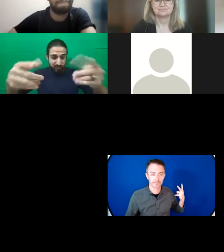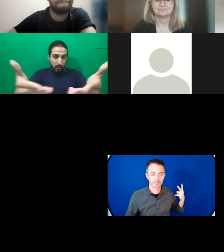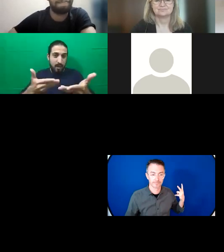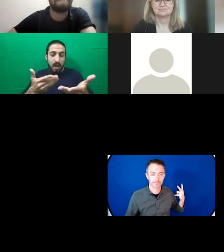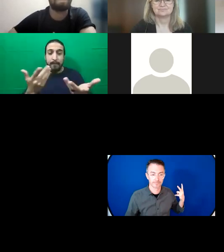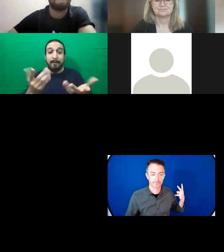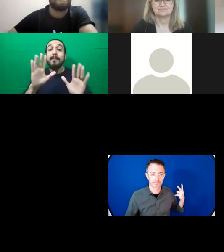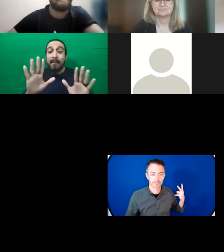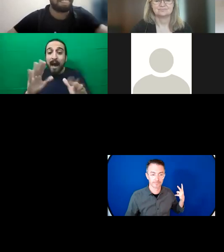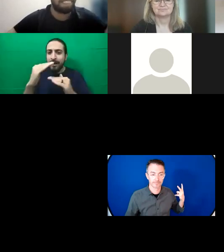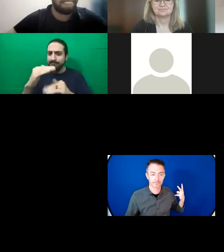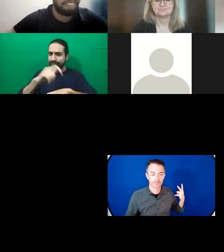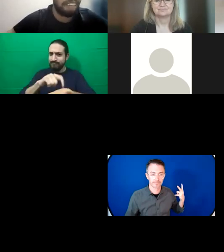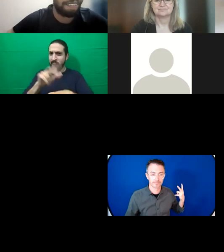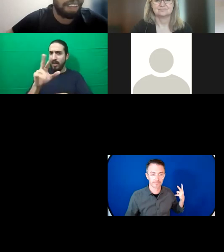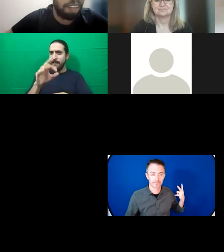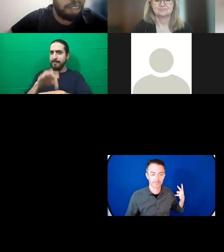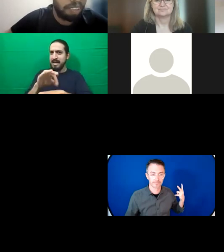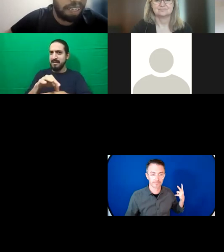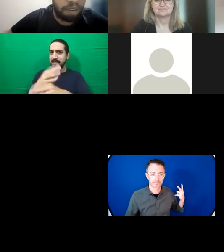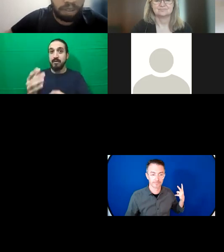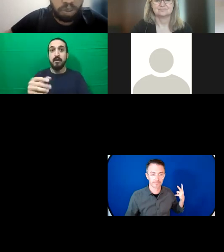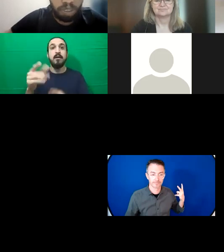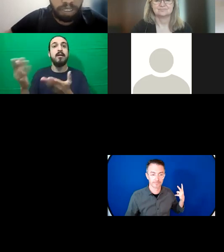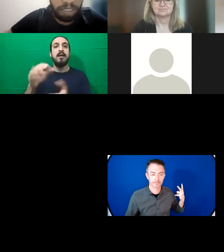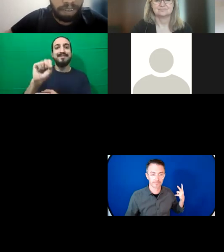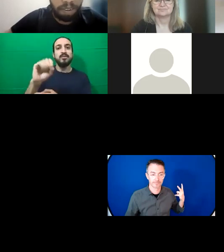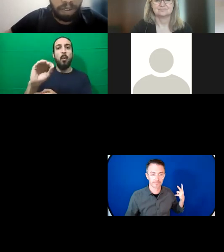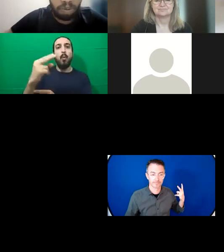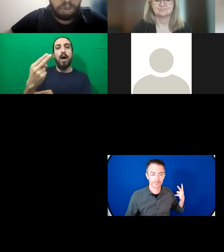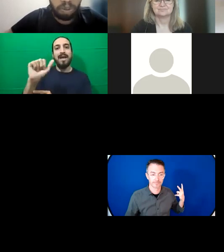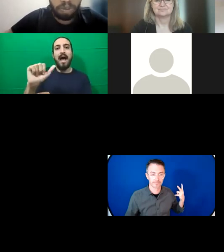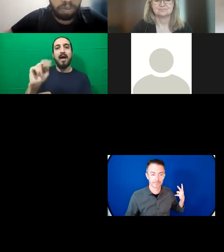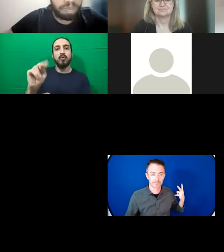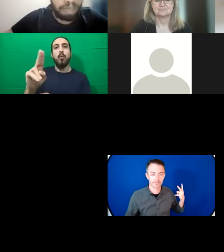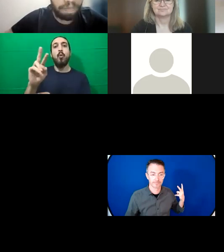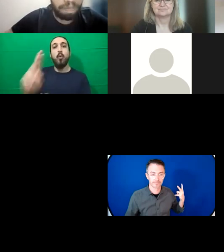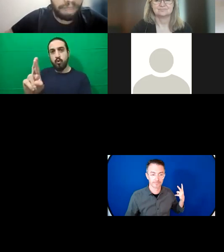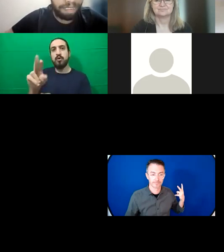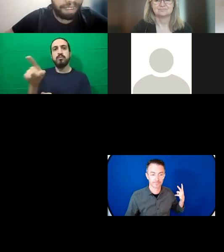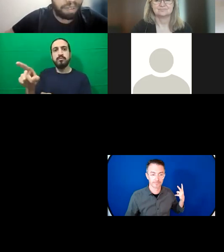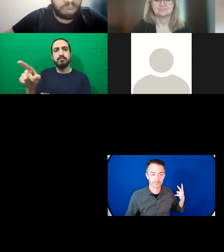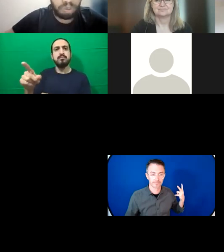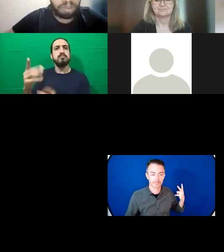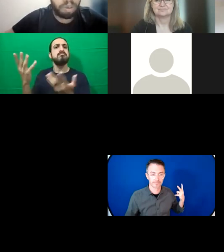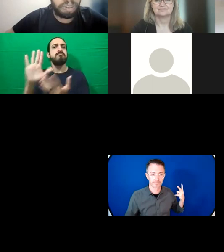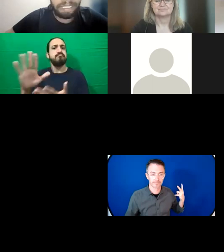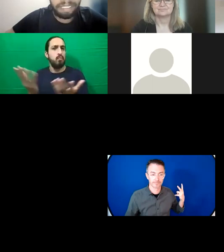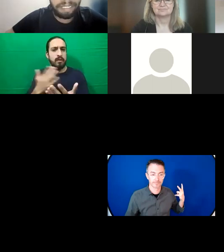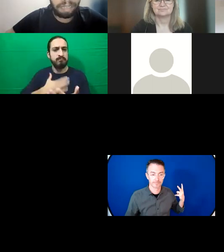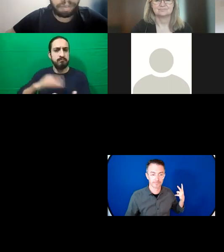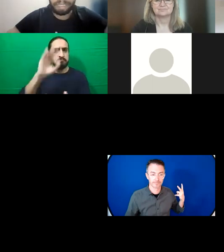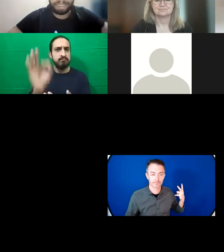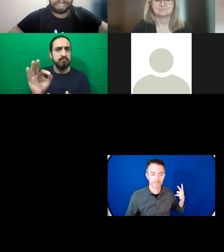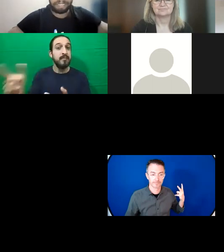Suhanu over to you yes thank you Dr. Julita so my message to the global